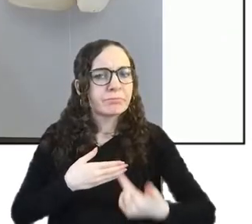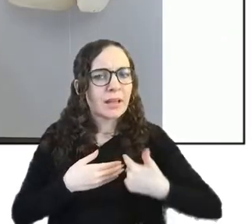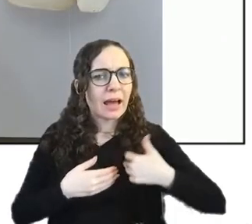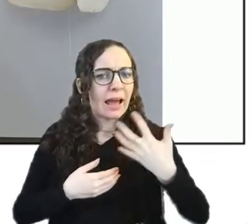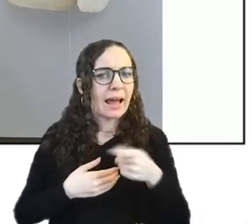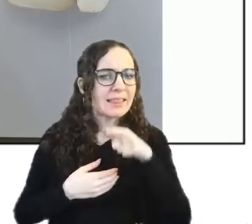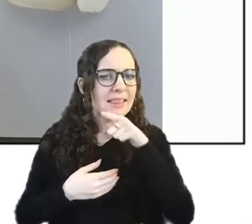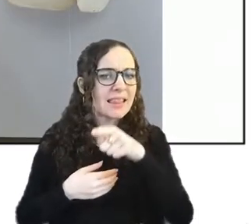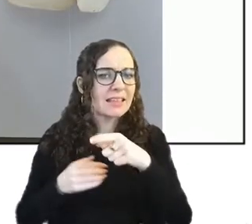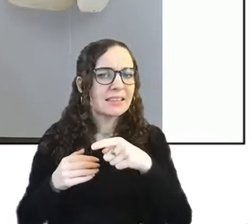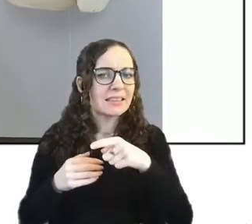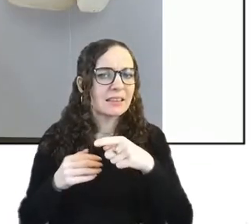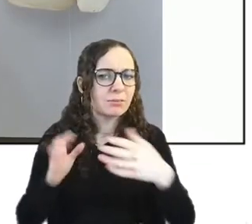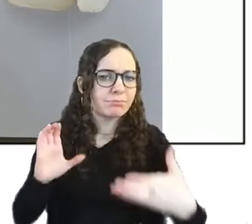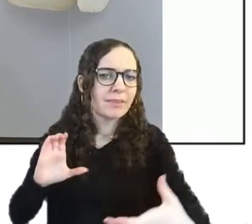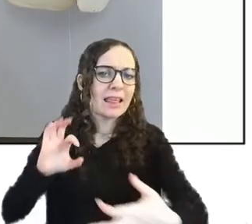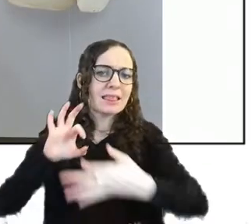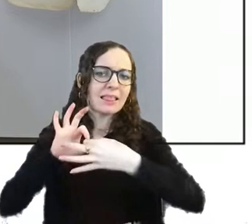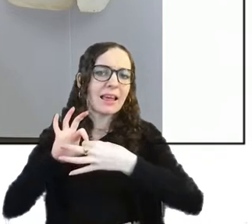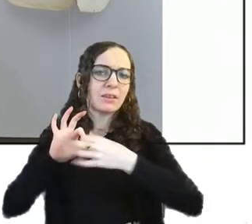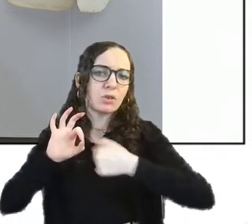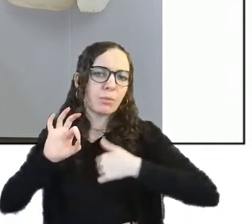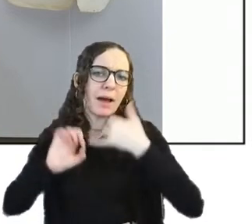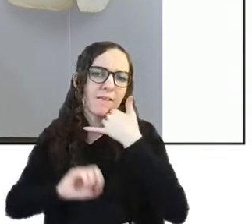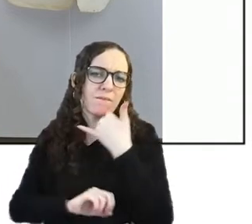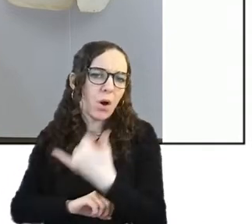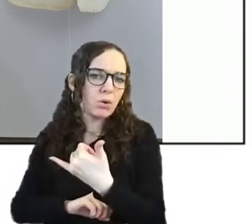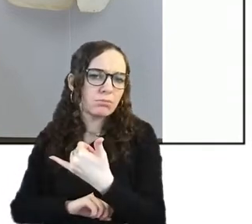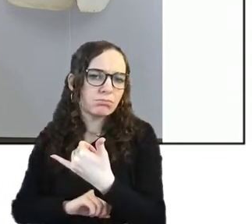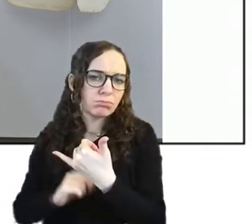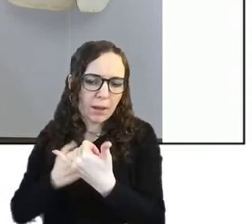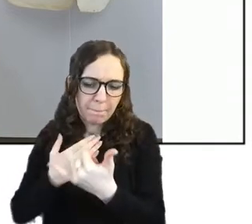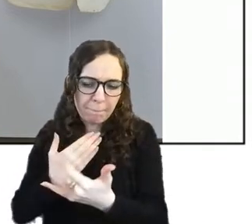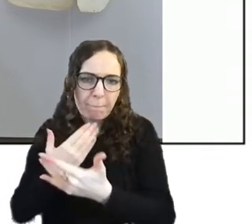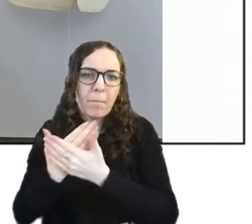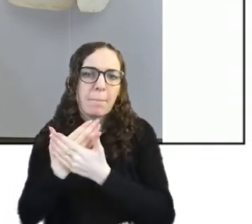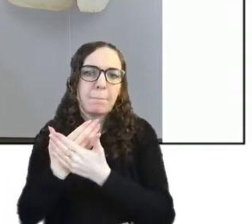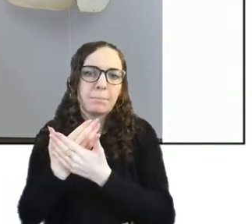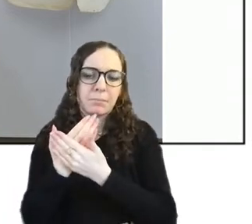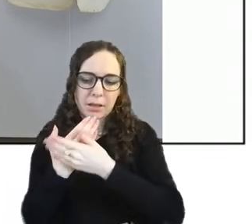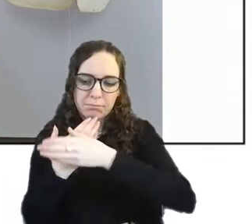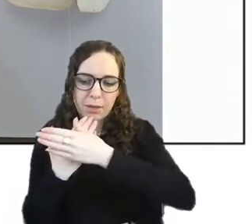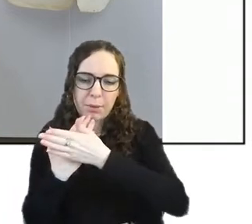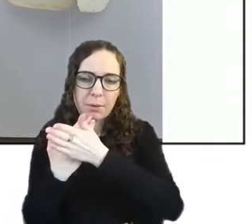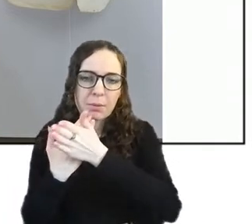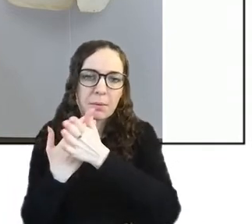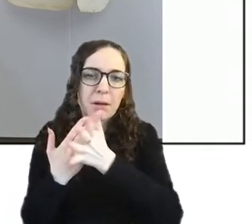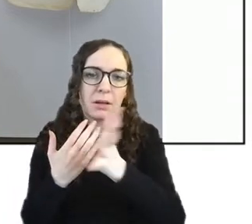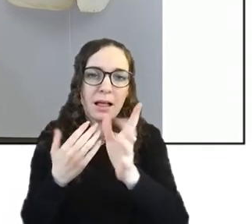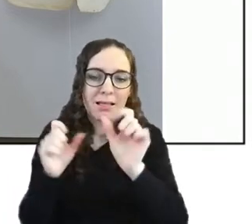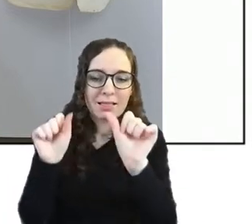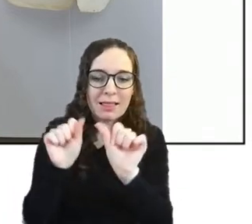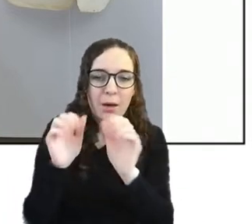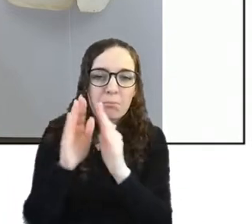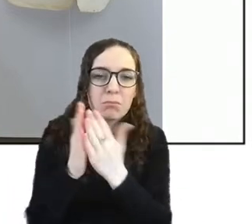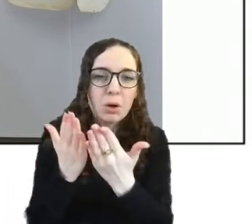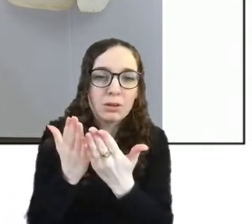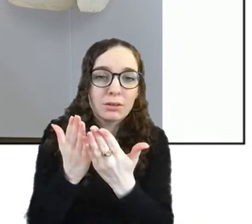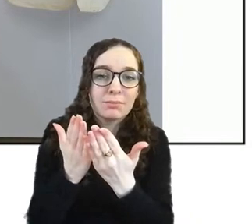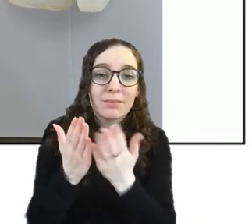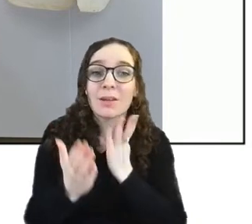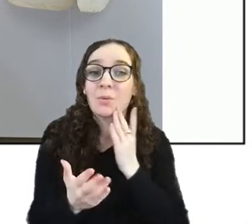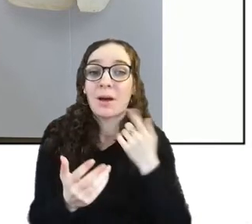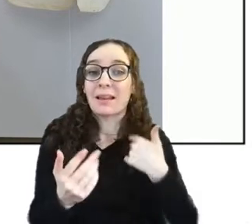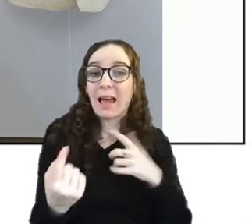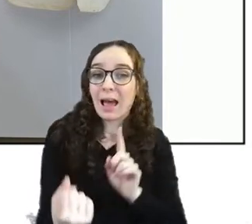attached the back of my phone i don't know why but it's a little book and every time i met someone i was like did you know we've got this